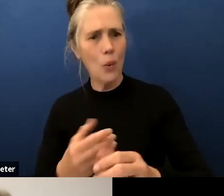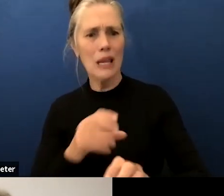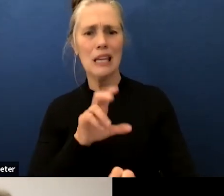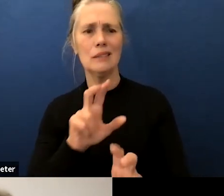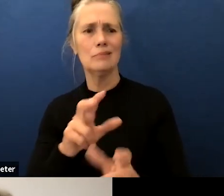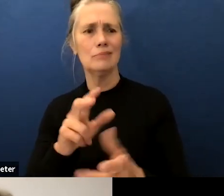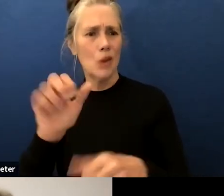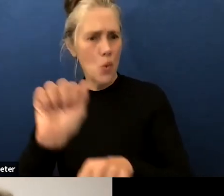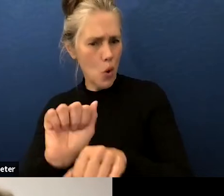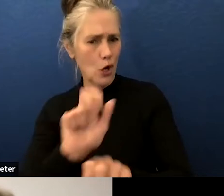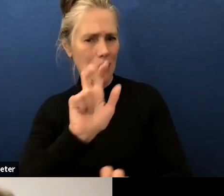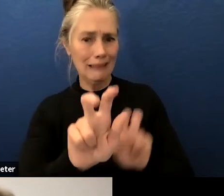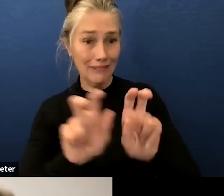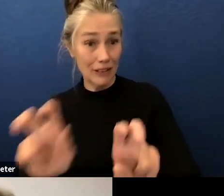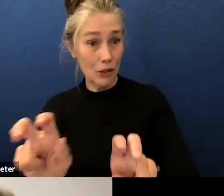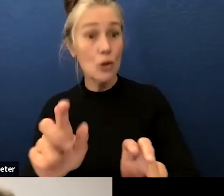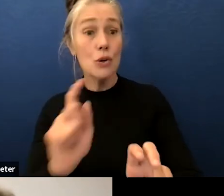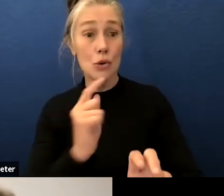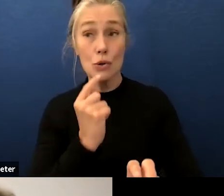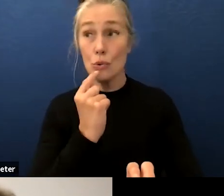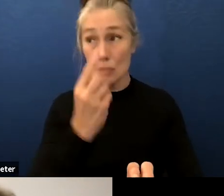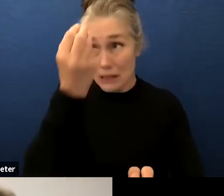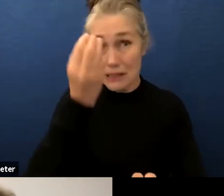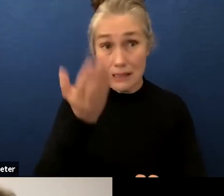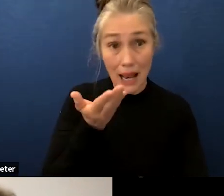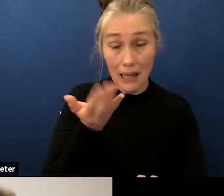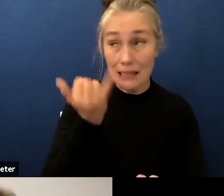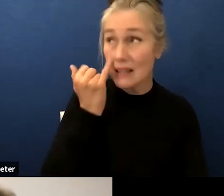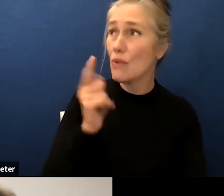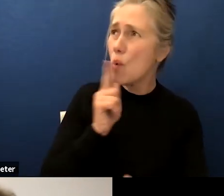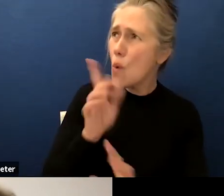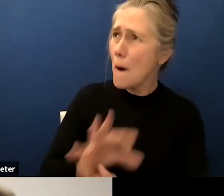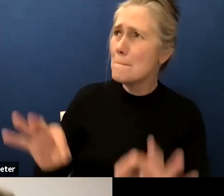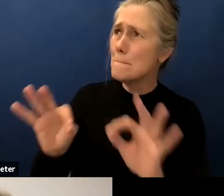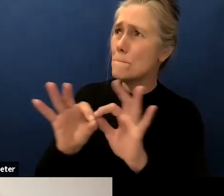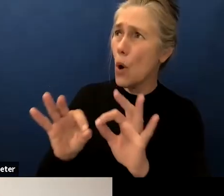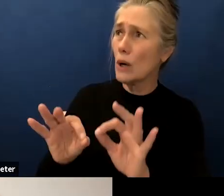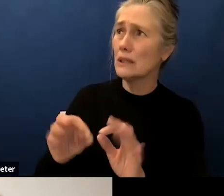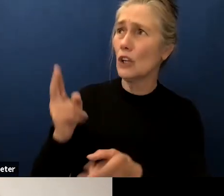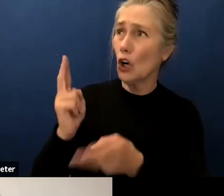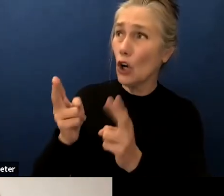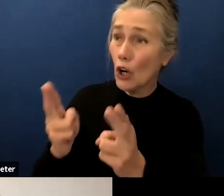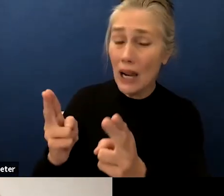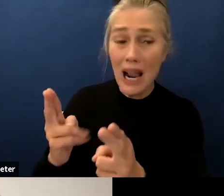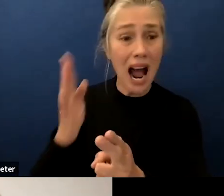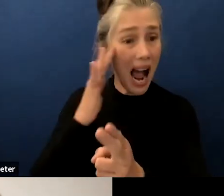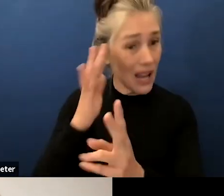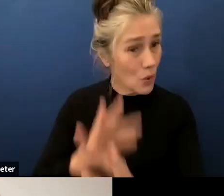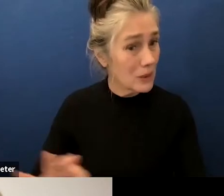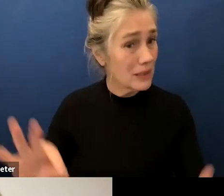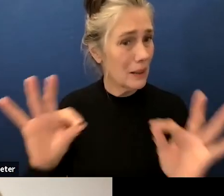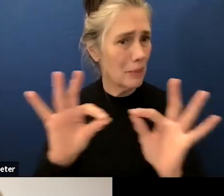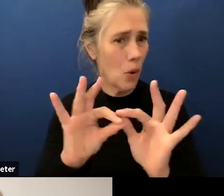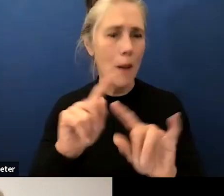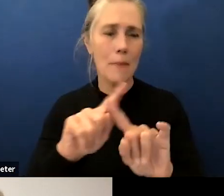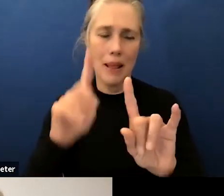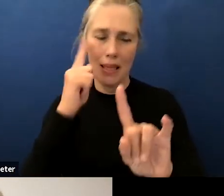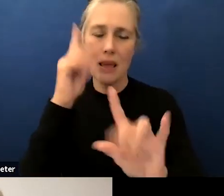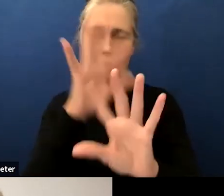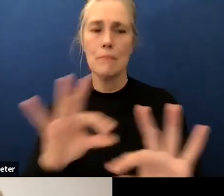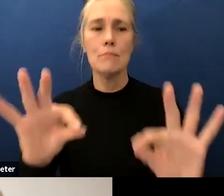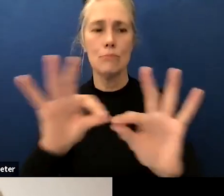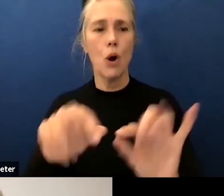you guys tell us what's urgent and we certainly can respond to that so I'm just saying that this is not I'm not saying that it's not important it's just that can we take a step back